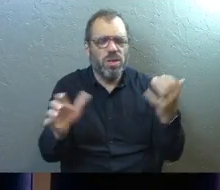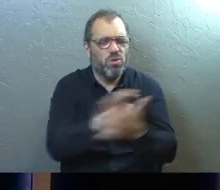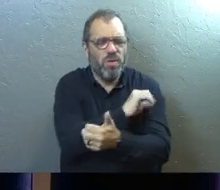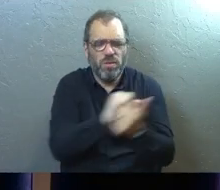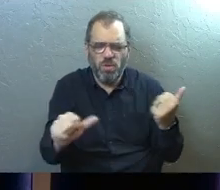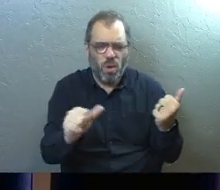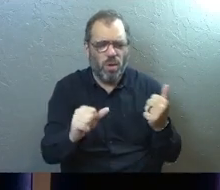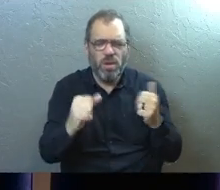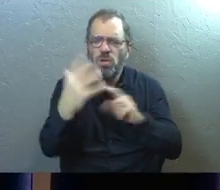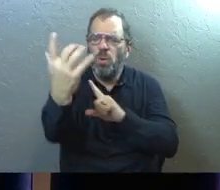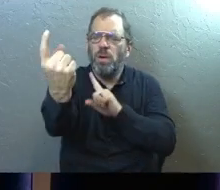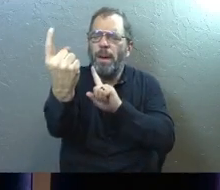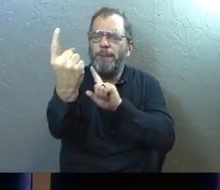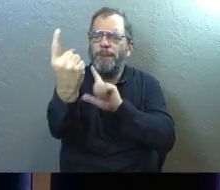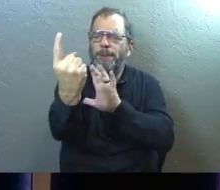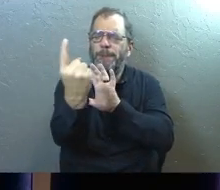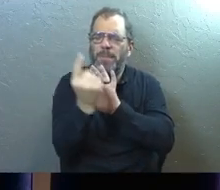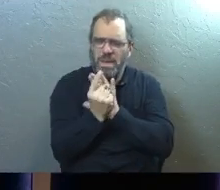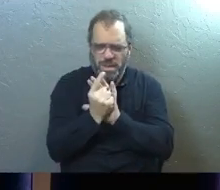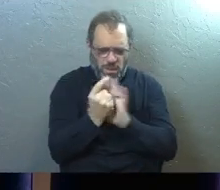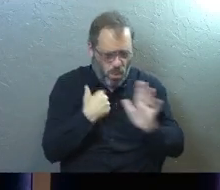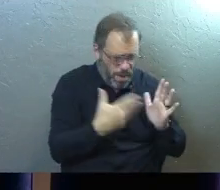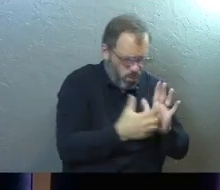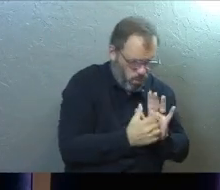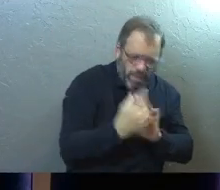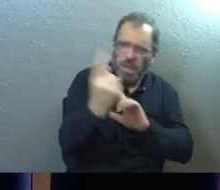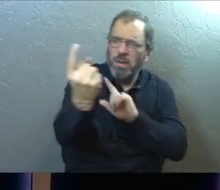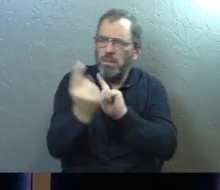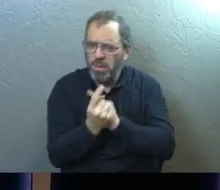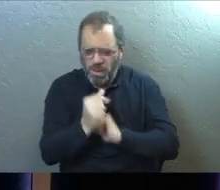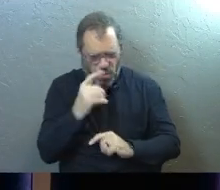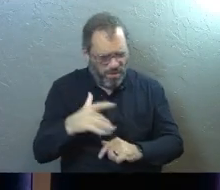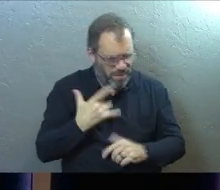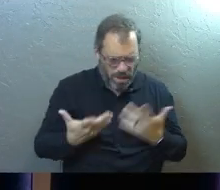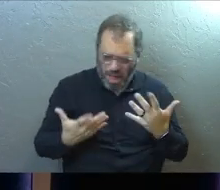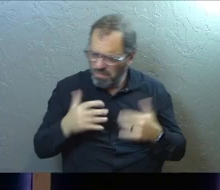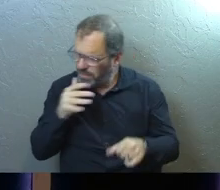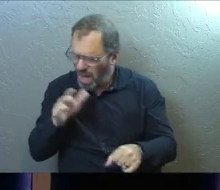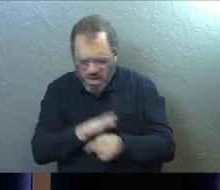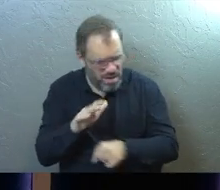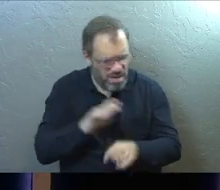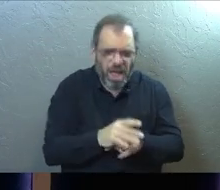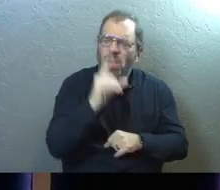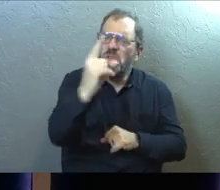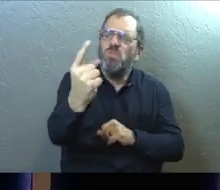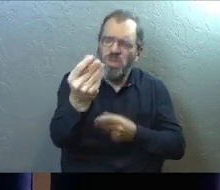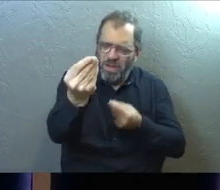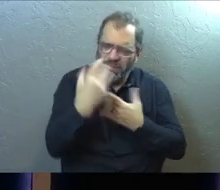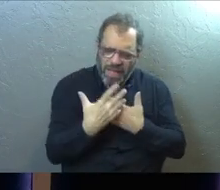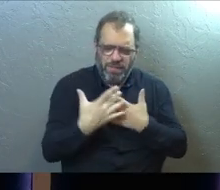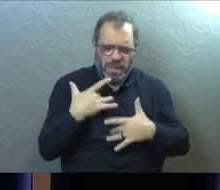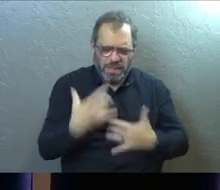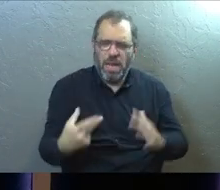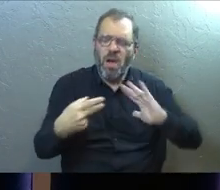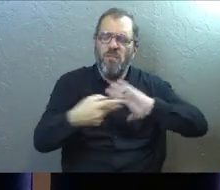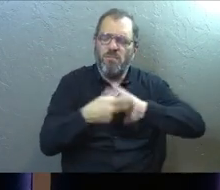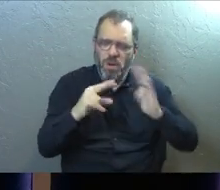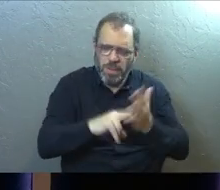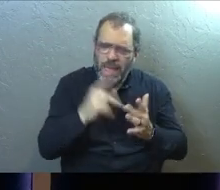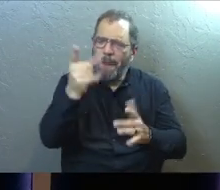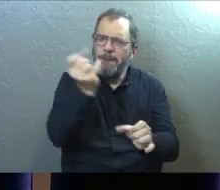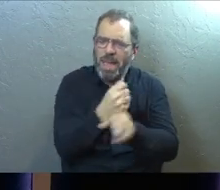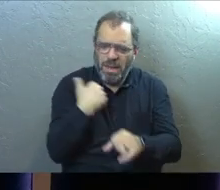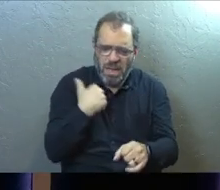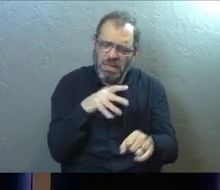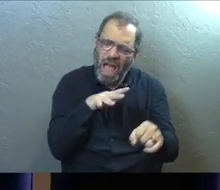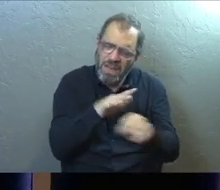Lord, that you will come and meet us where we feel weak, where we do not feel like we are enough. Lord, you have given us a sense of purpose and you have